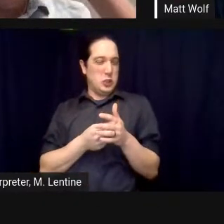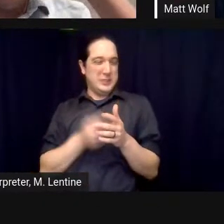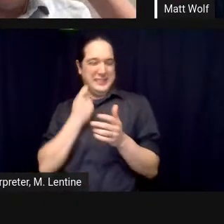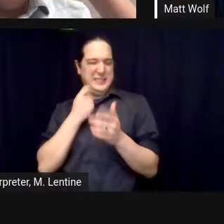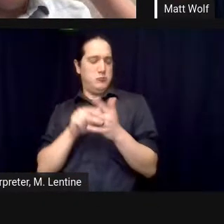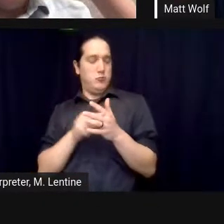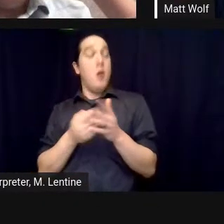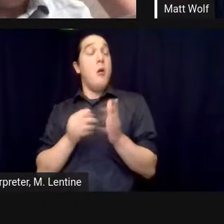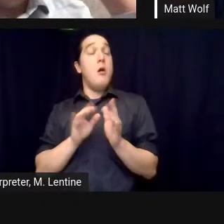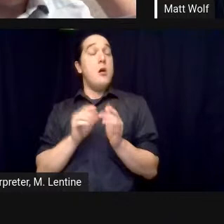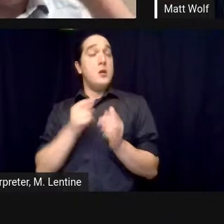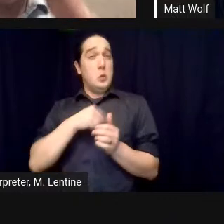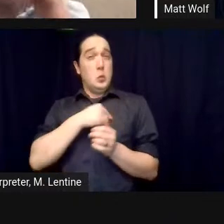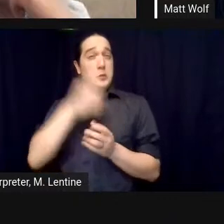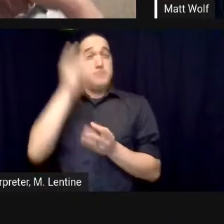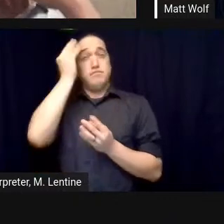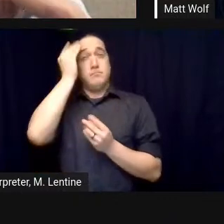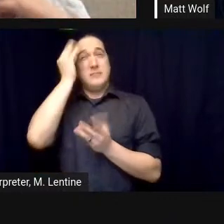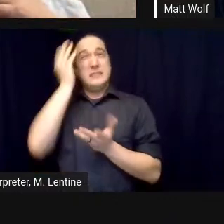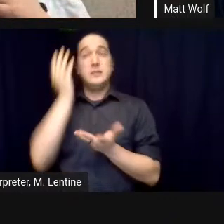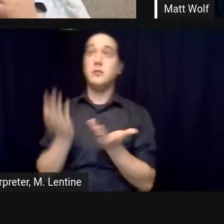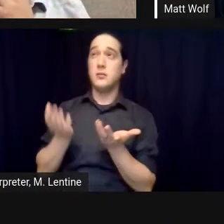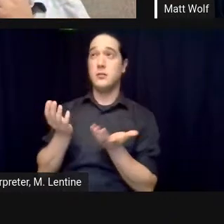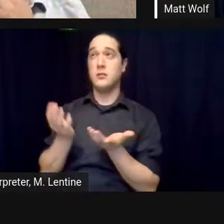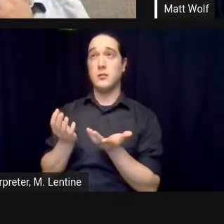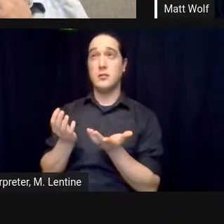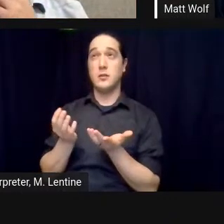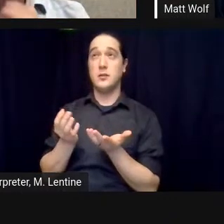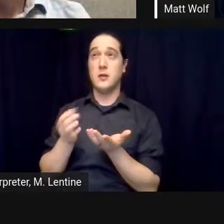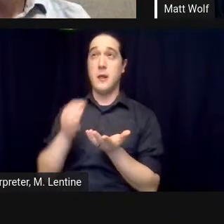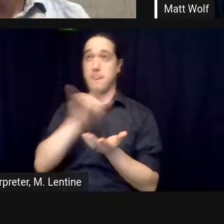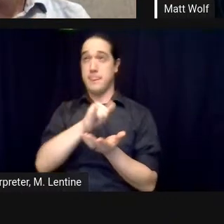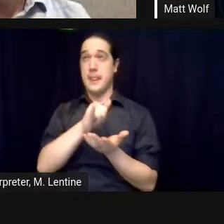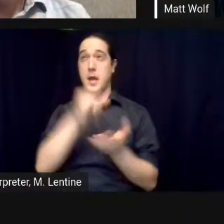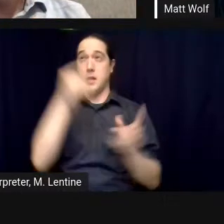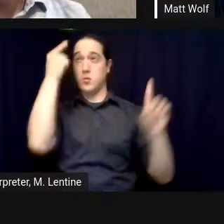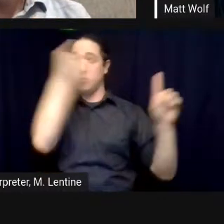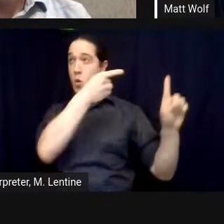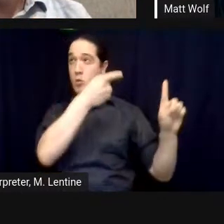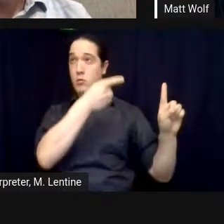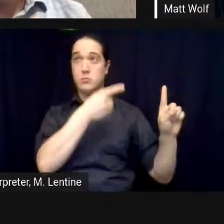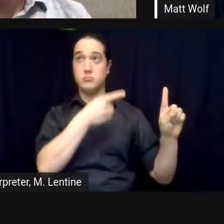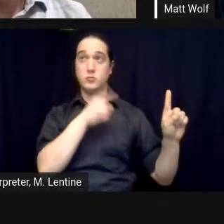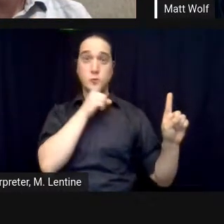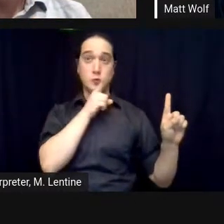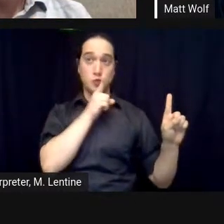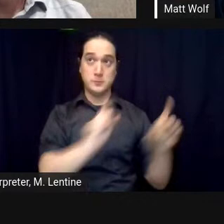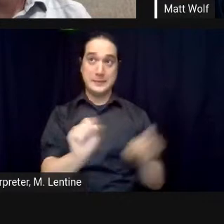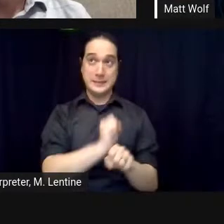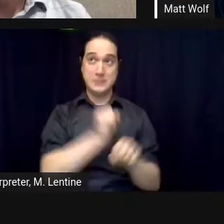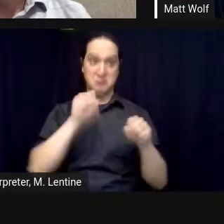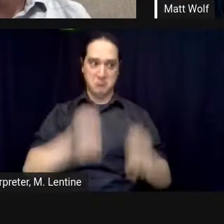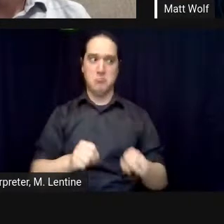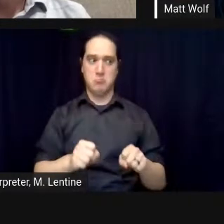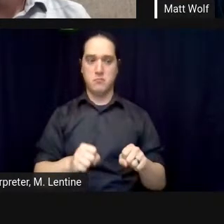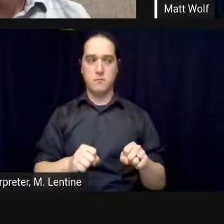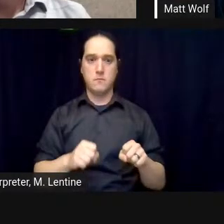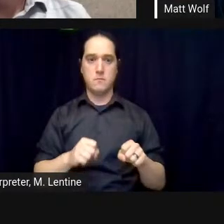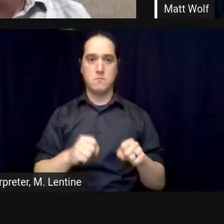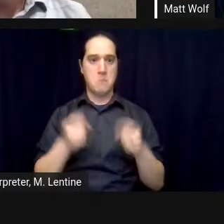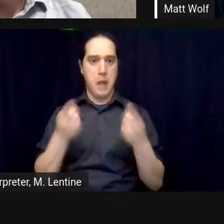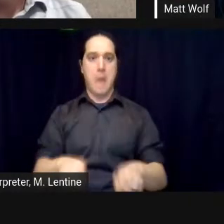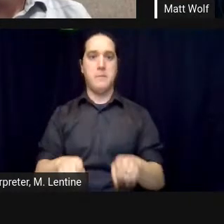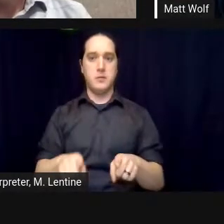it even doable to think about making a mini biosphere that would be materially closed and energetically and